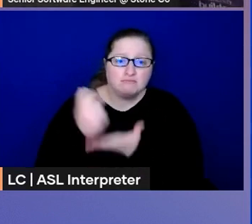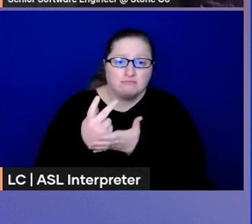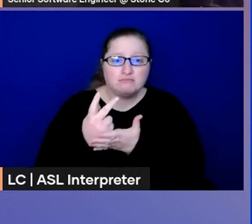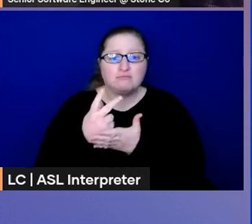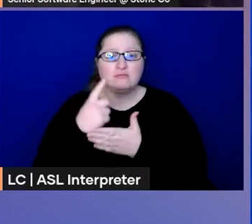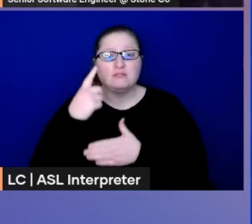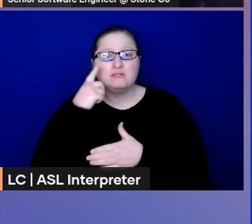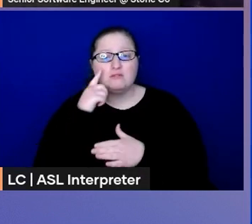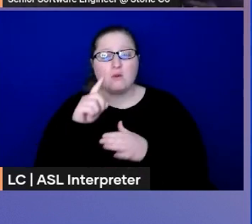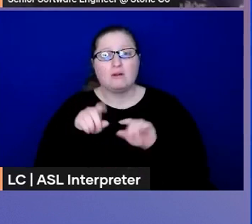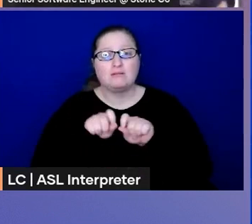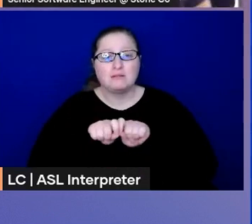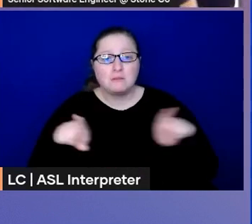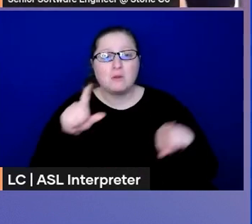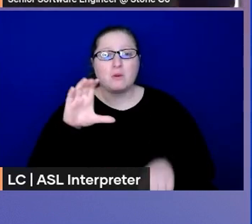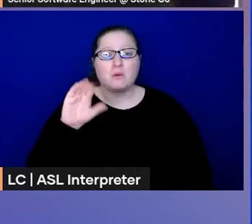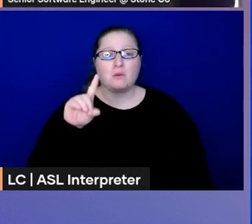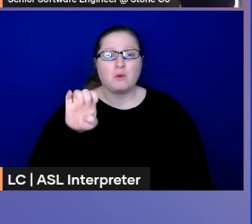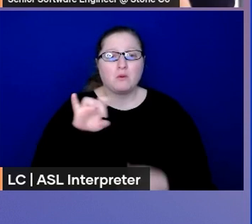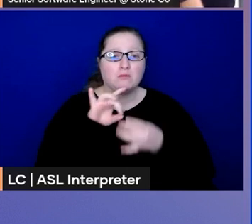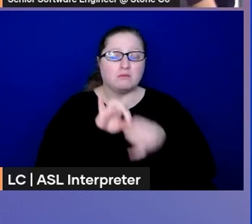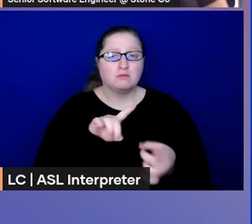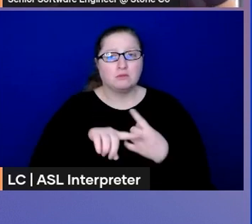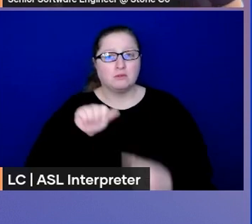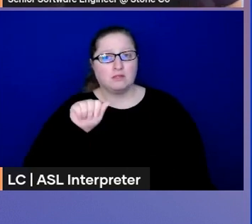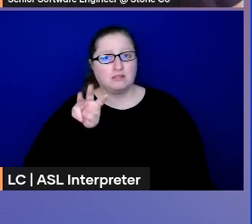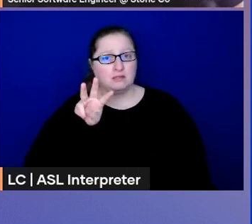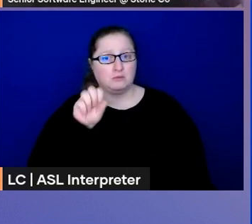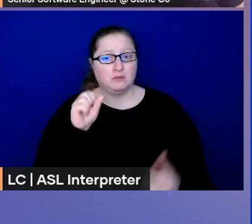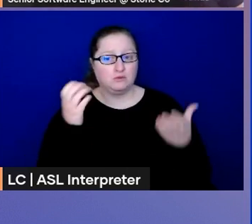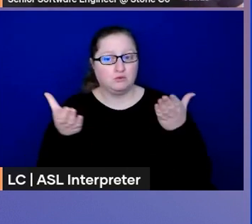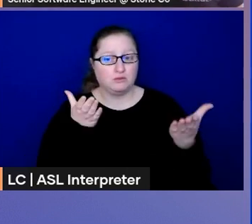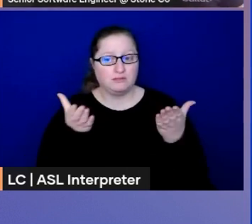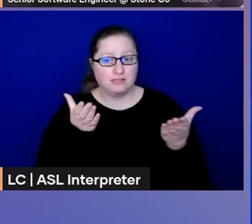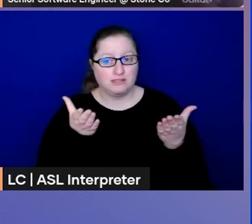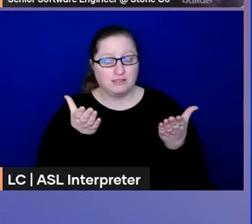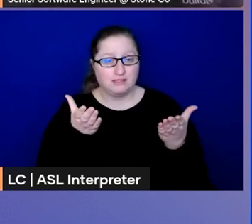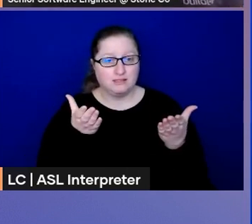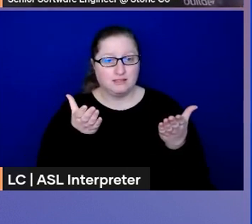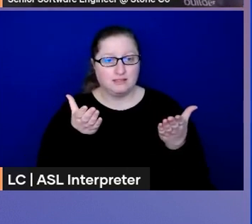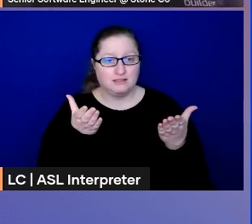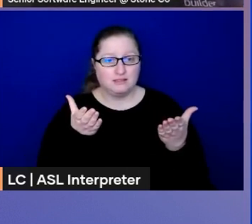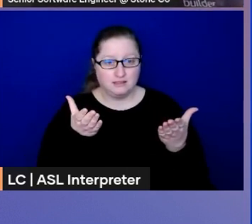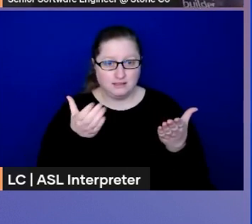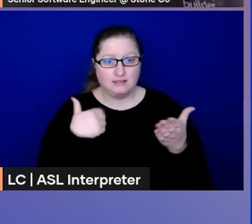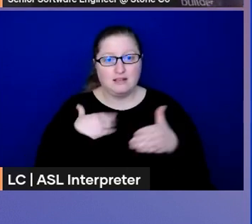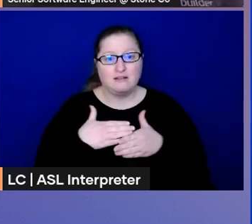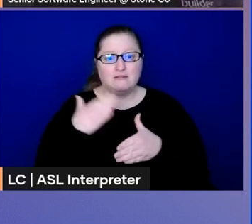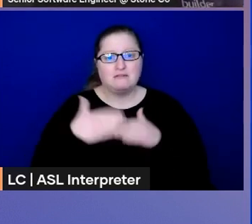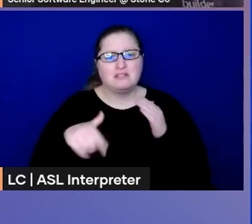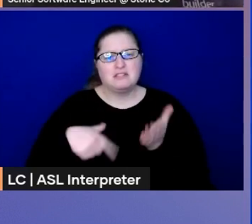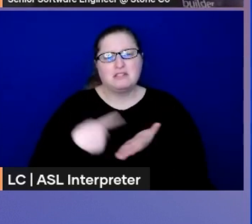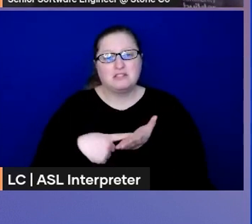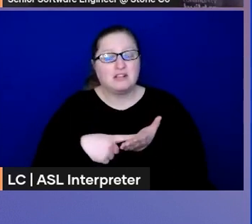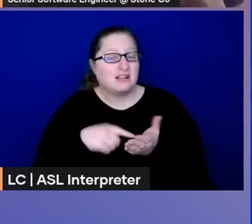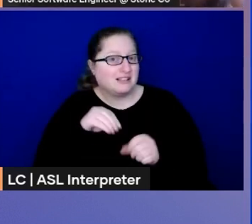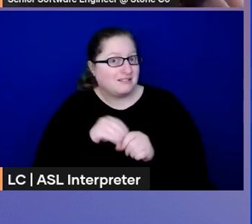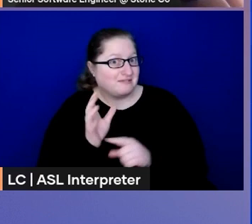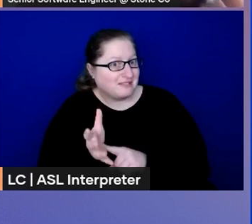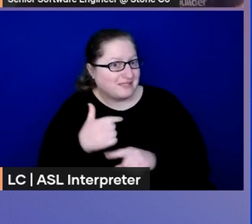the related AWS services. I may finish this talk like in five minutes, but that's okay.